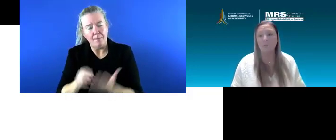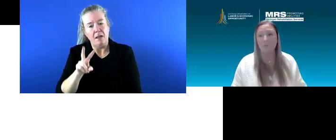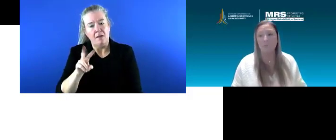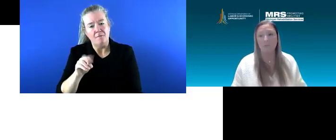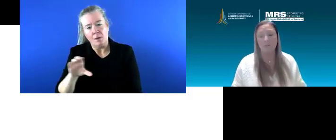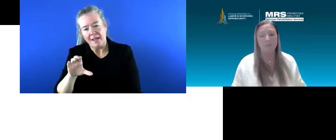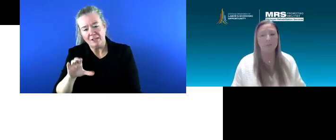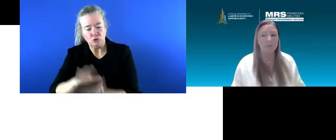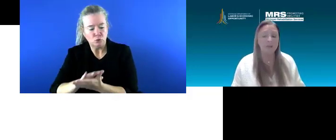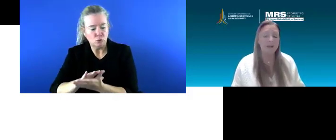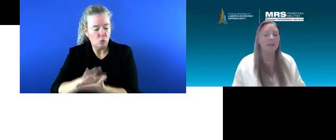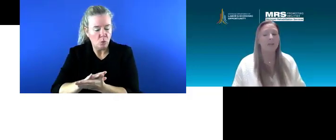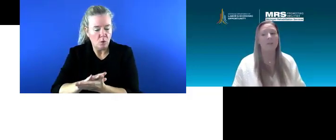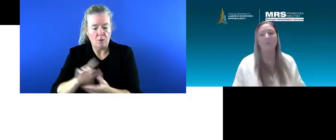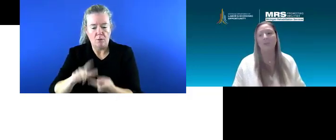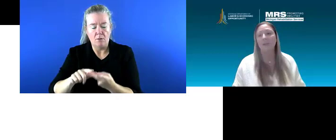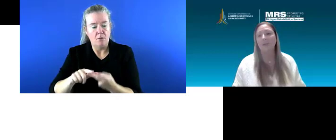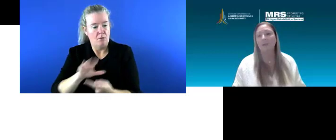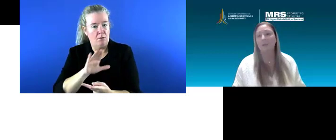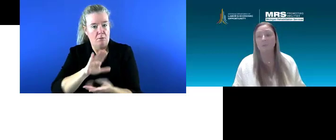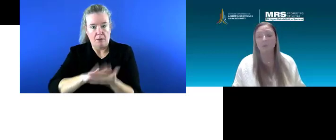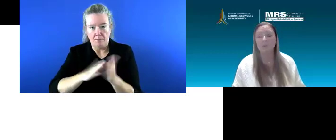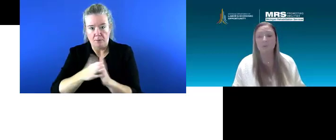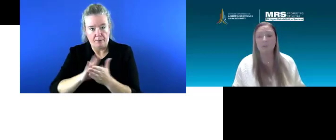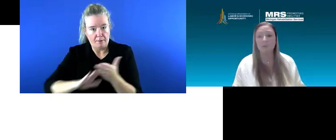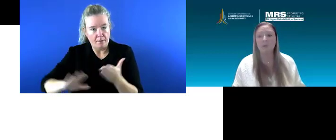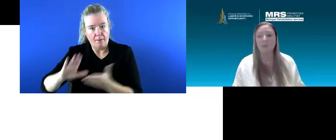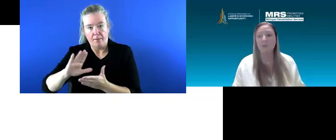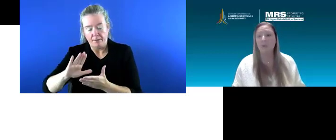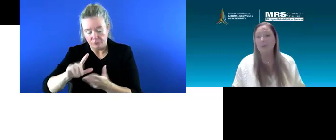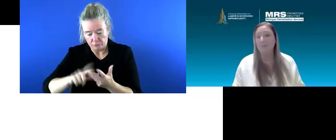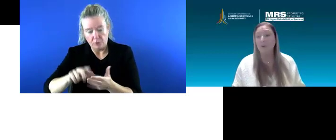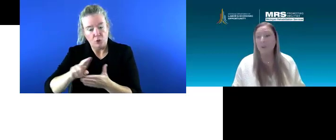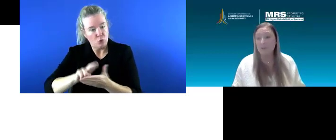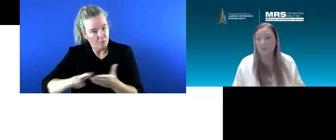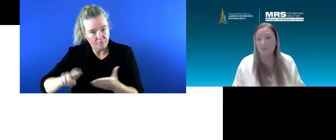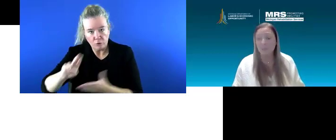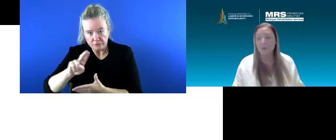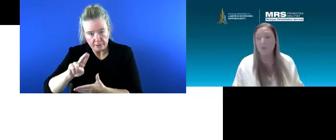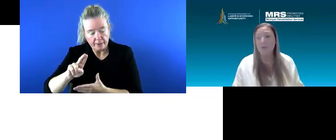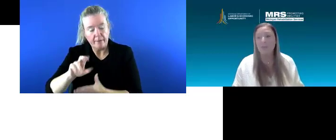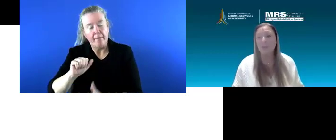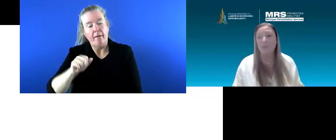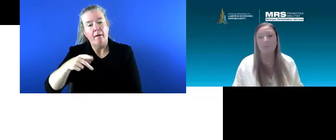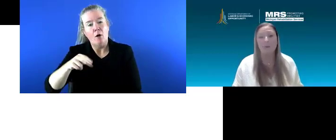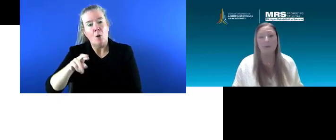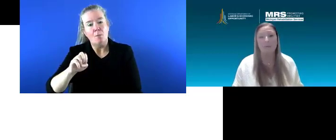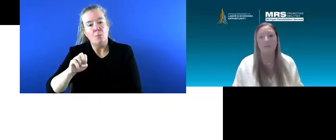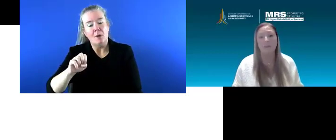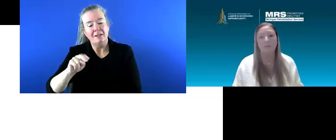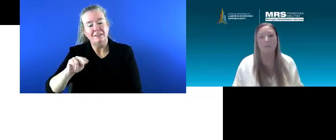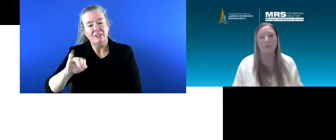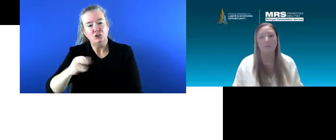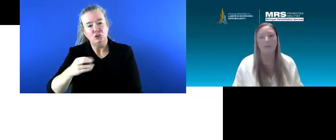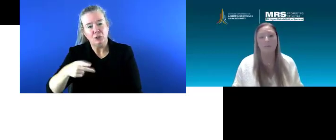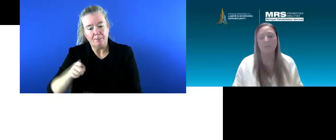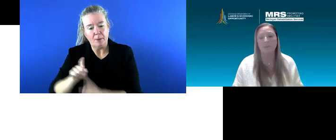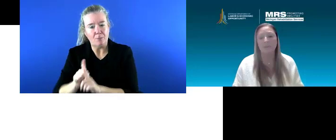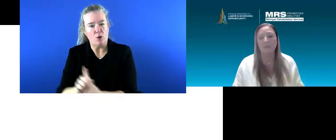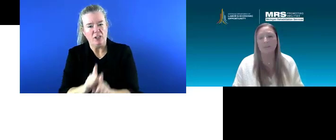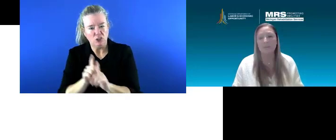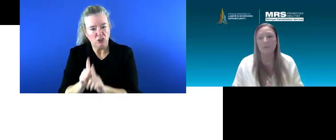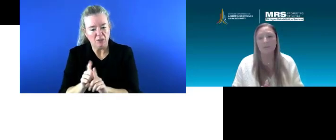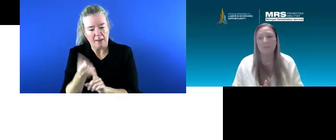if it's going to a community college, a university, an apprenticeship or anything straight into that employment.